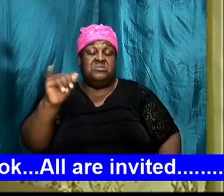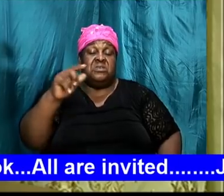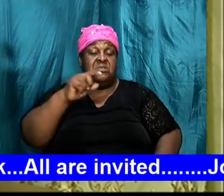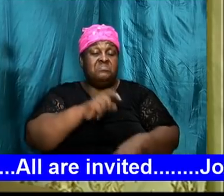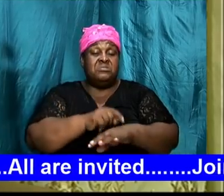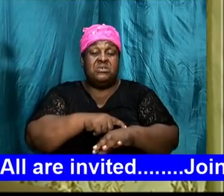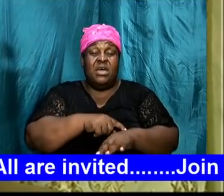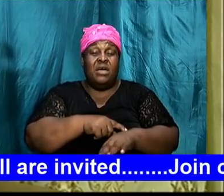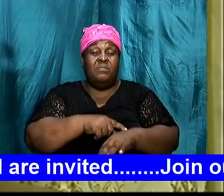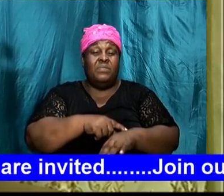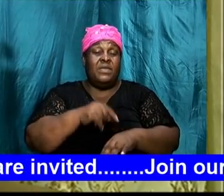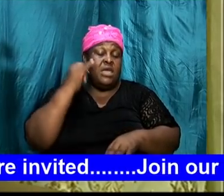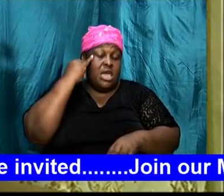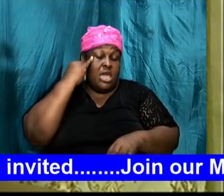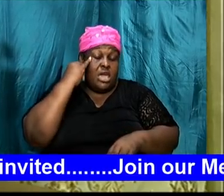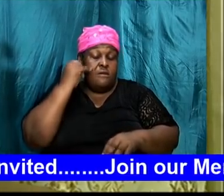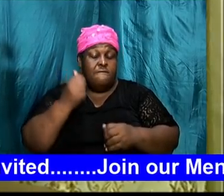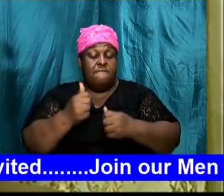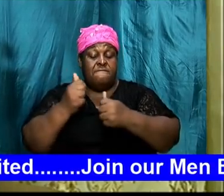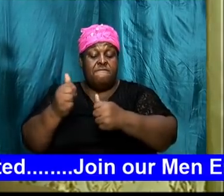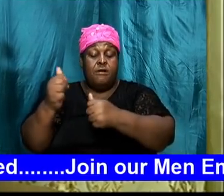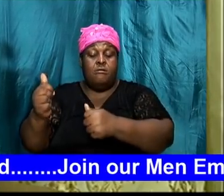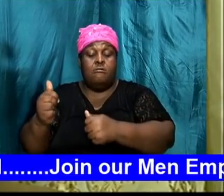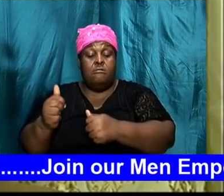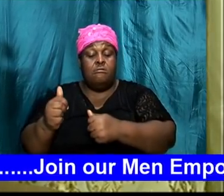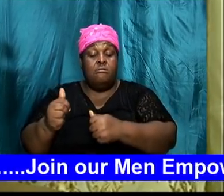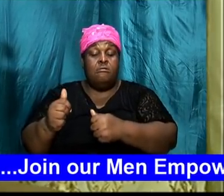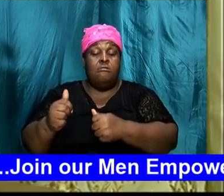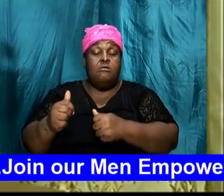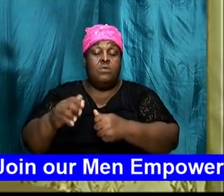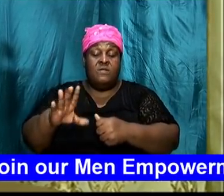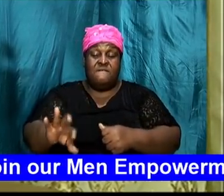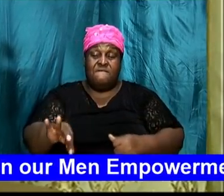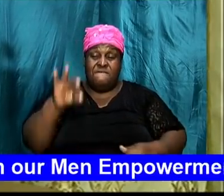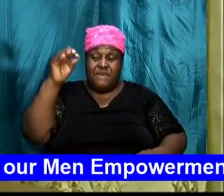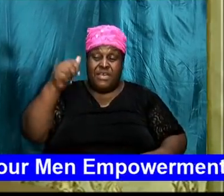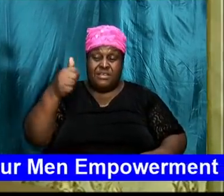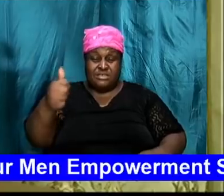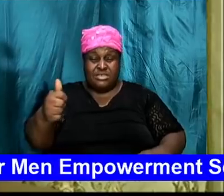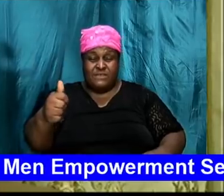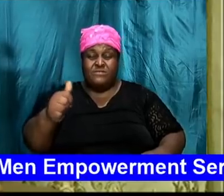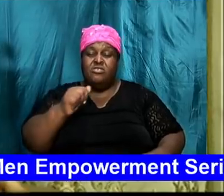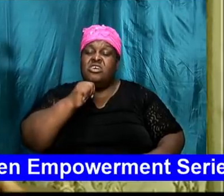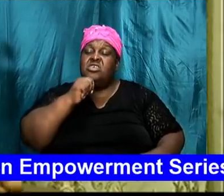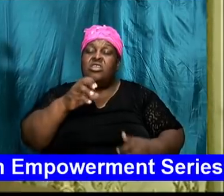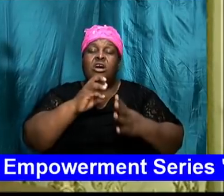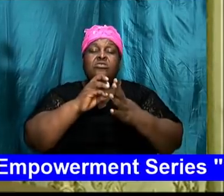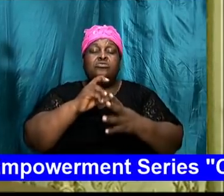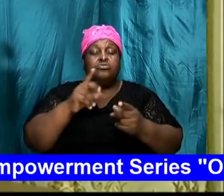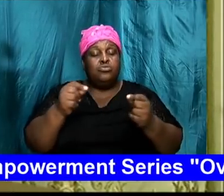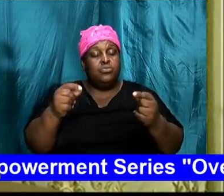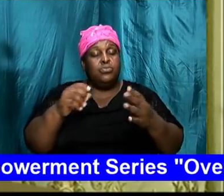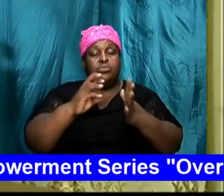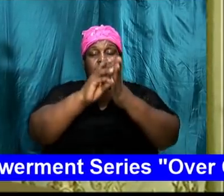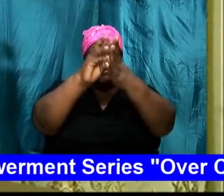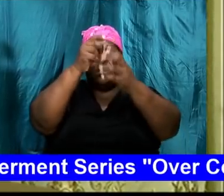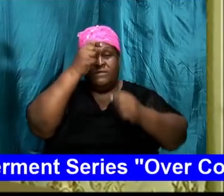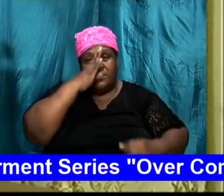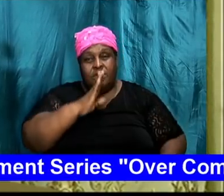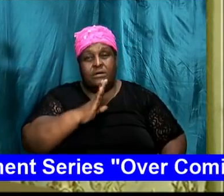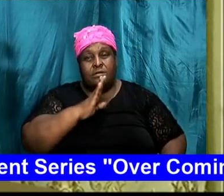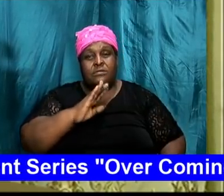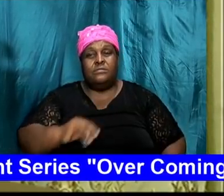if we follow this pull and give heed to this pull we find ourselves not doing the will of God